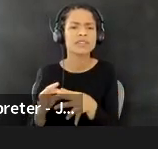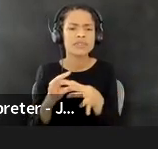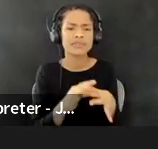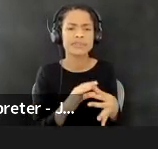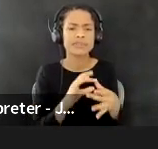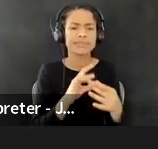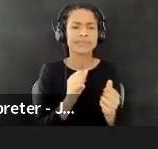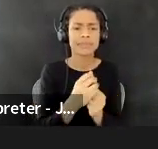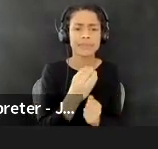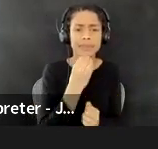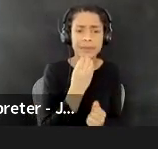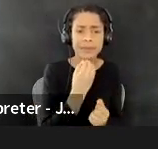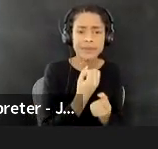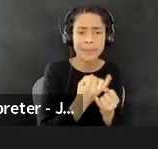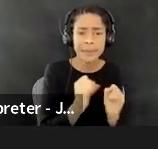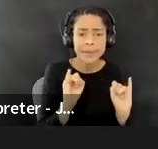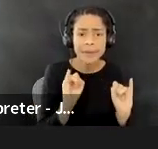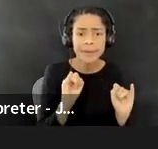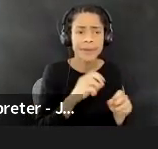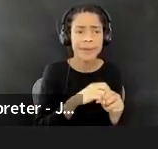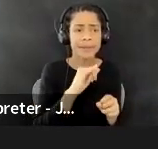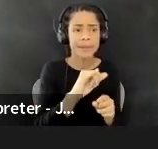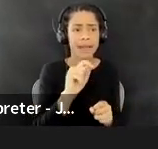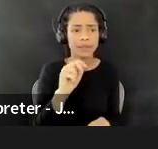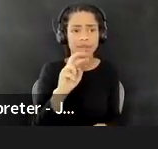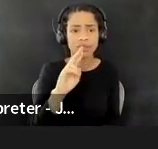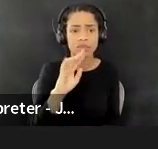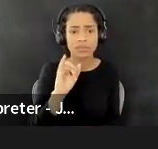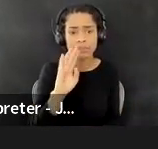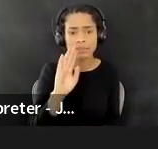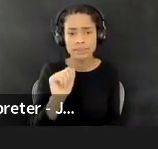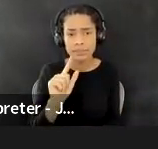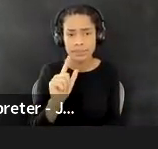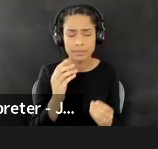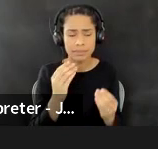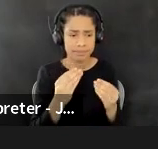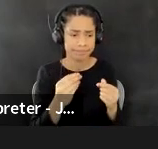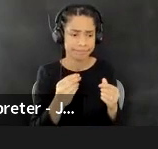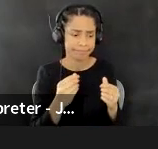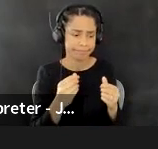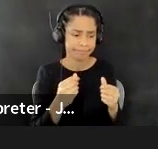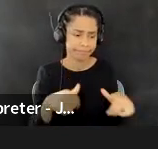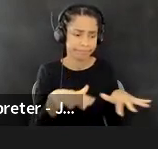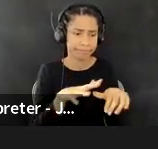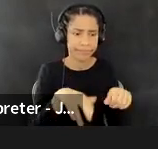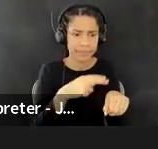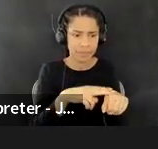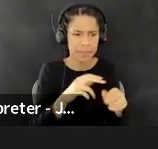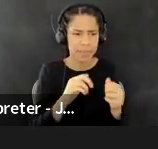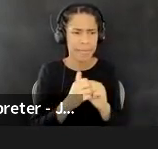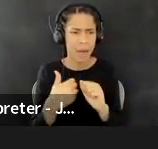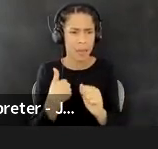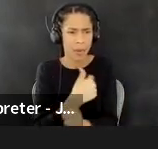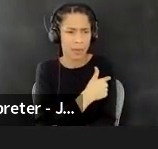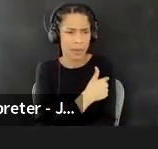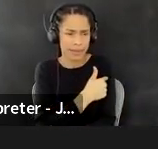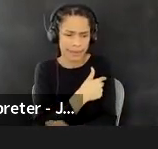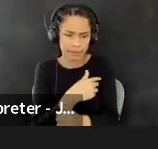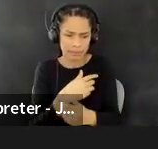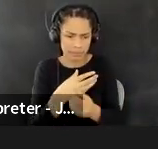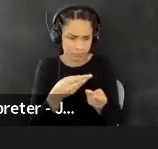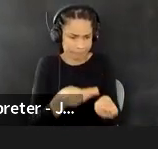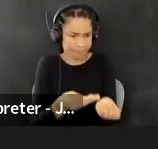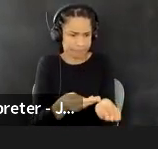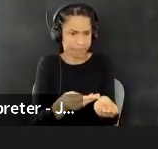sovereignty of the, you know, the food of that tribal nation? What are the ways that we are rematriating? Um, and,